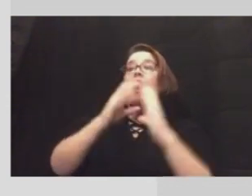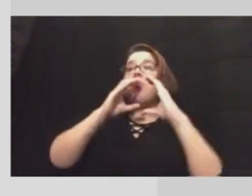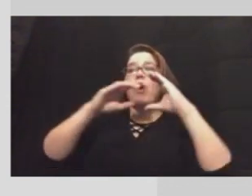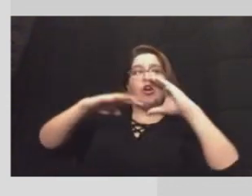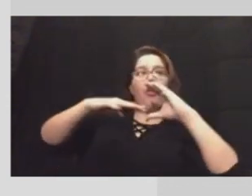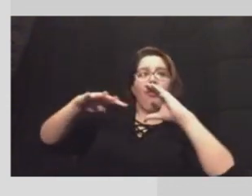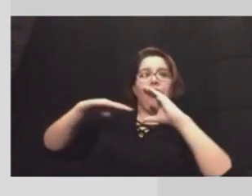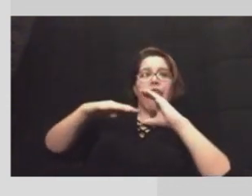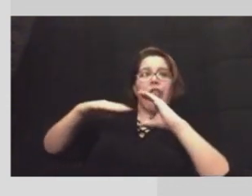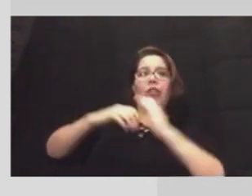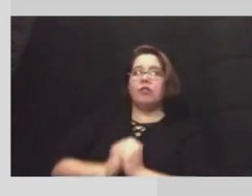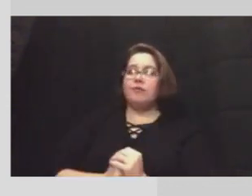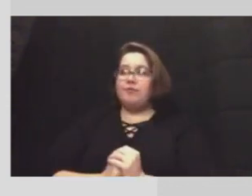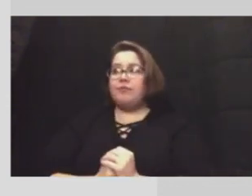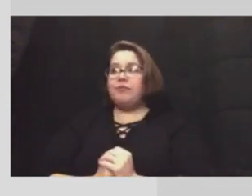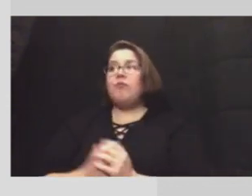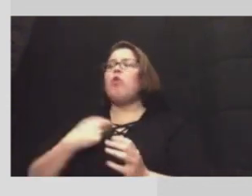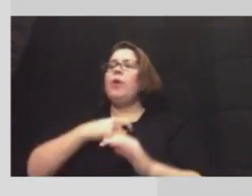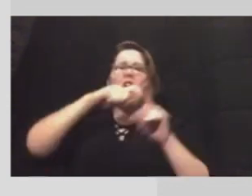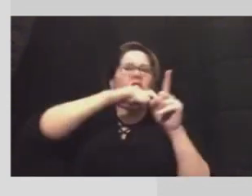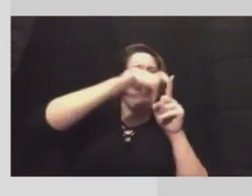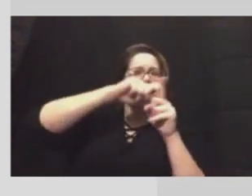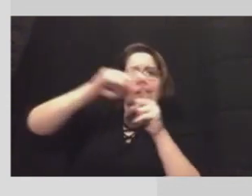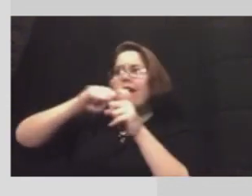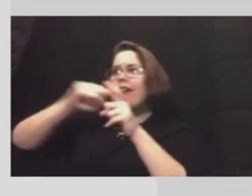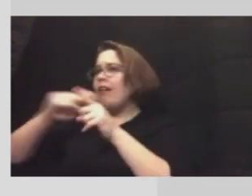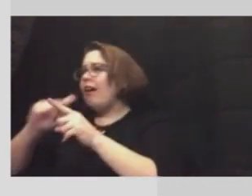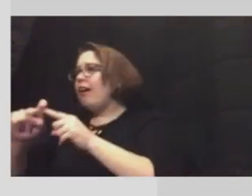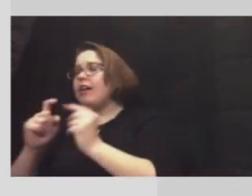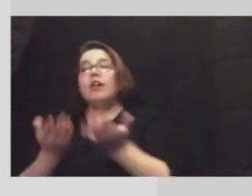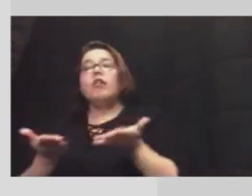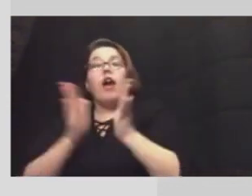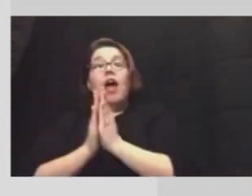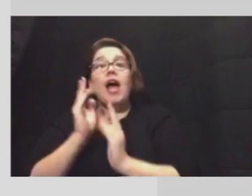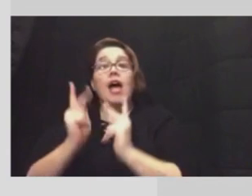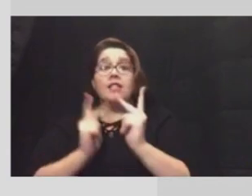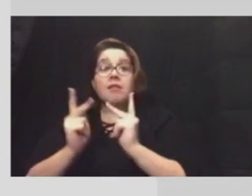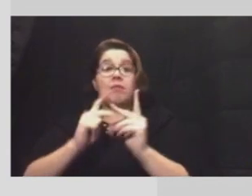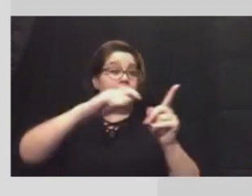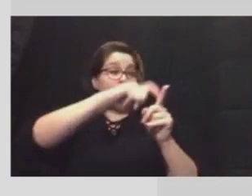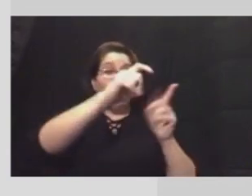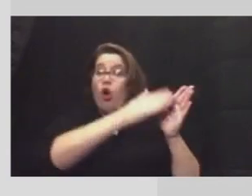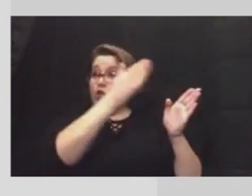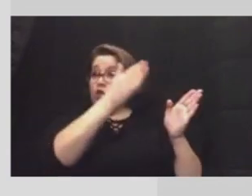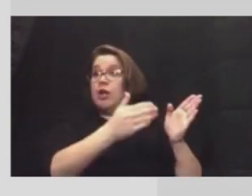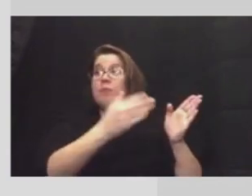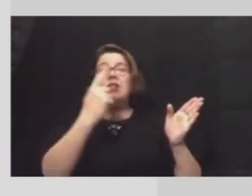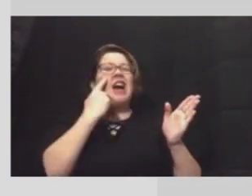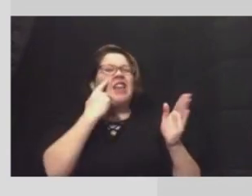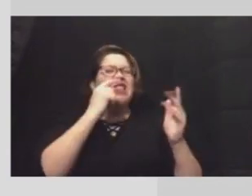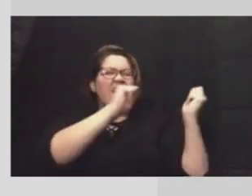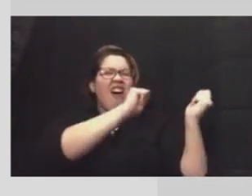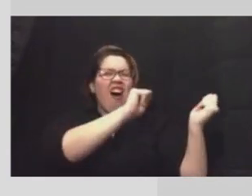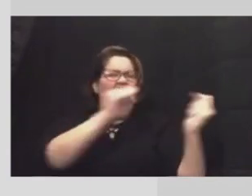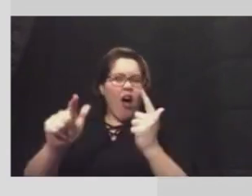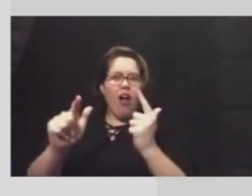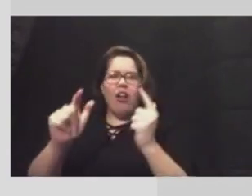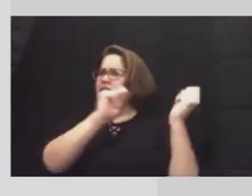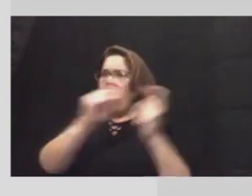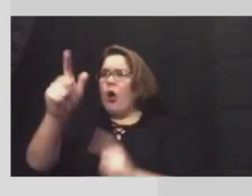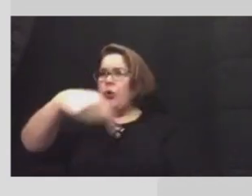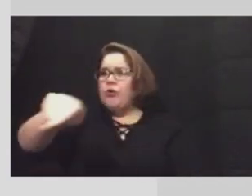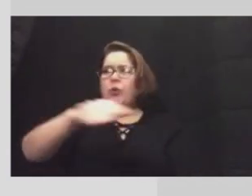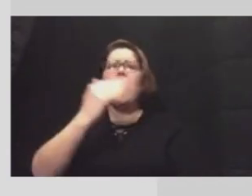We are making phone calls. We are asking people to phone your neighbors. I think every one of you every one of you